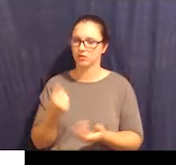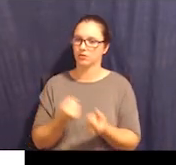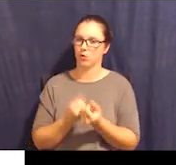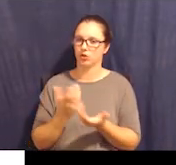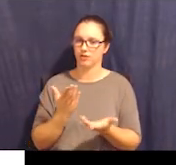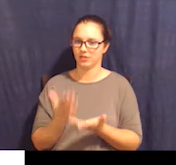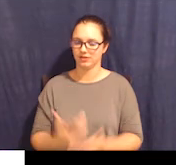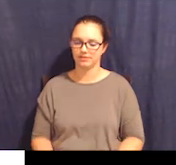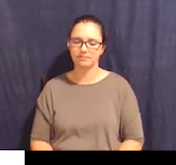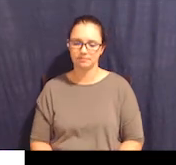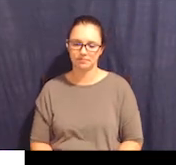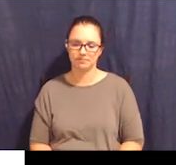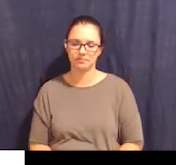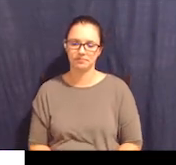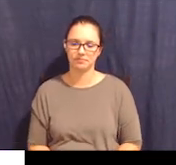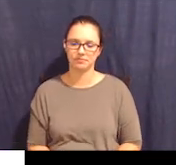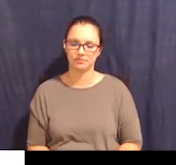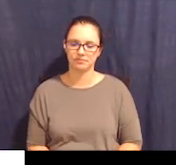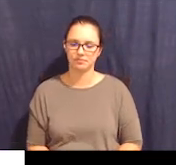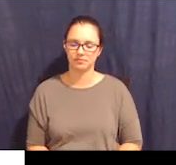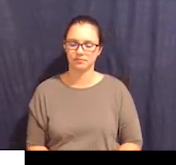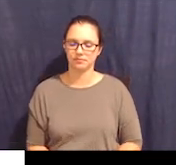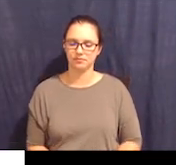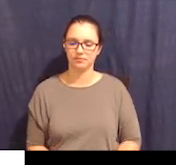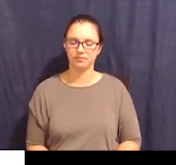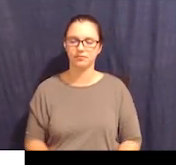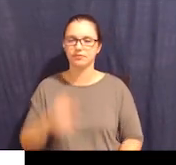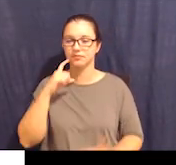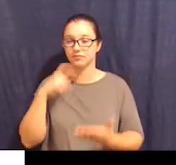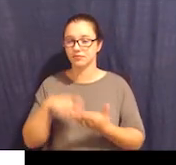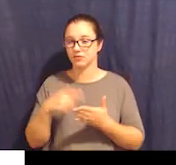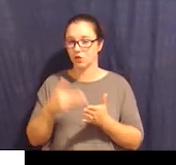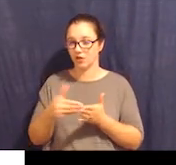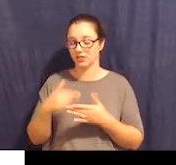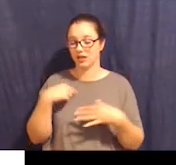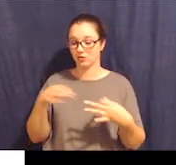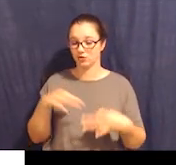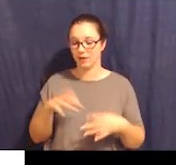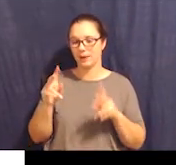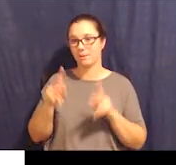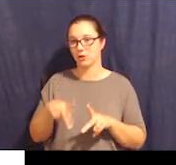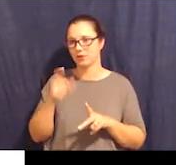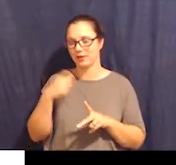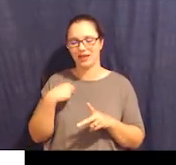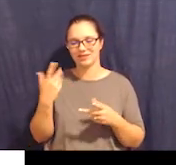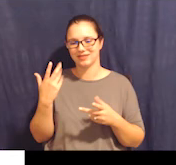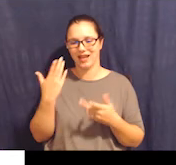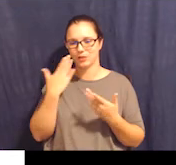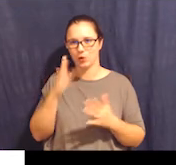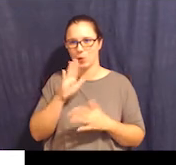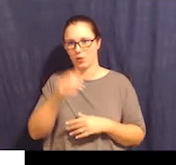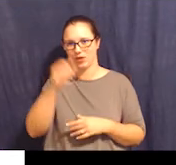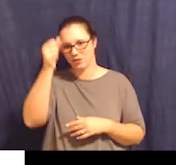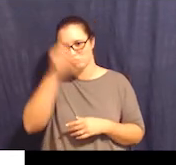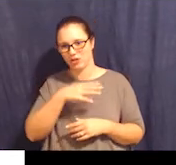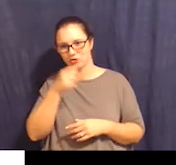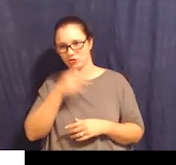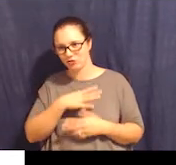describe these pictures as a person because I do not always know their gender and don't want to make assumptions about their gender just based on what they look like.